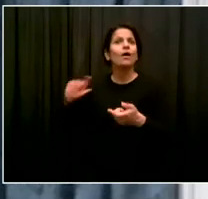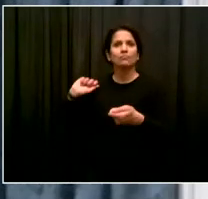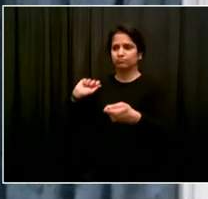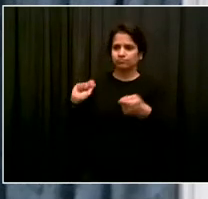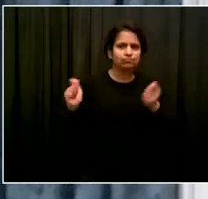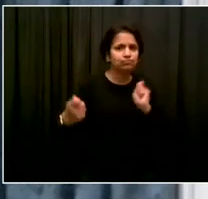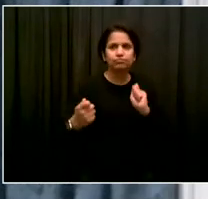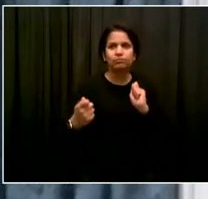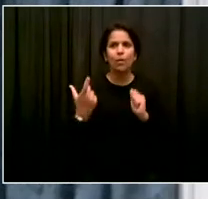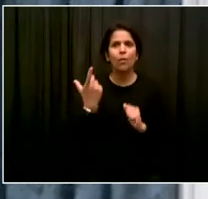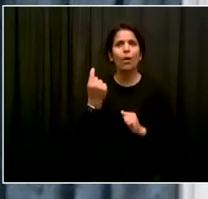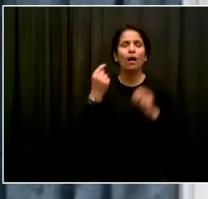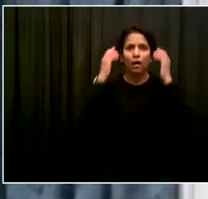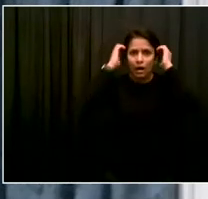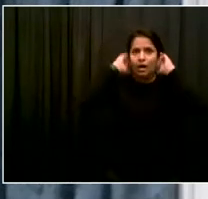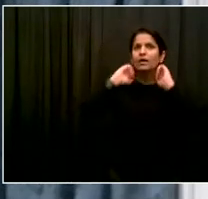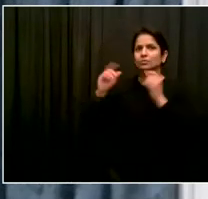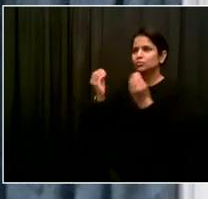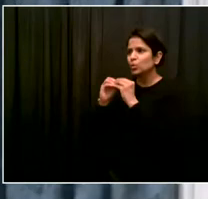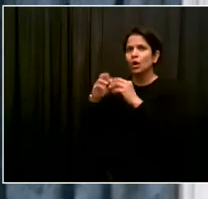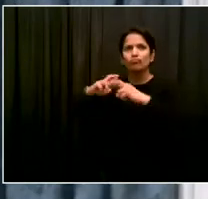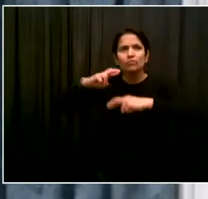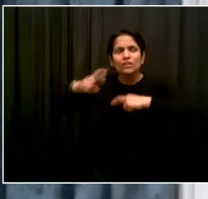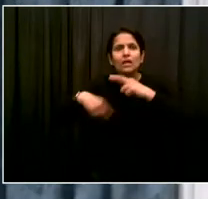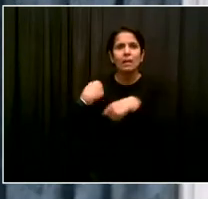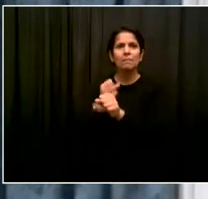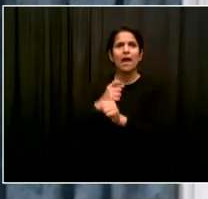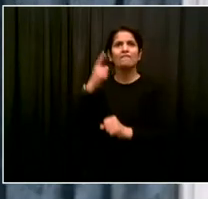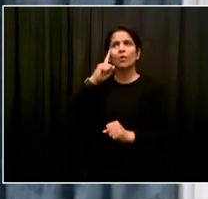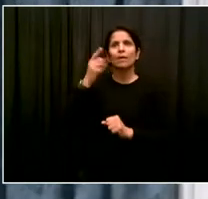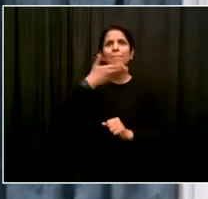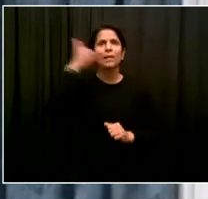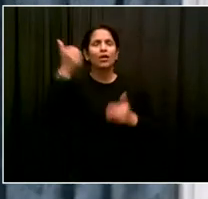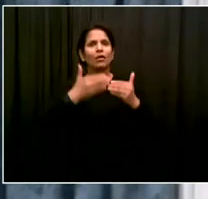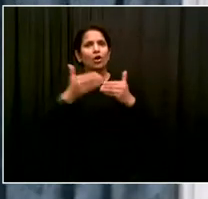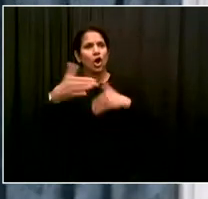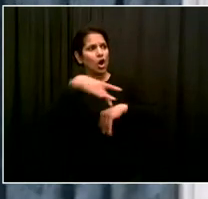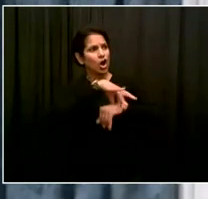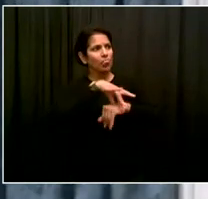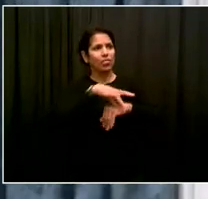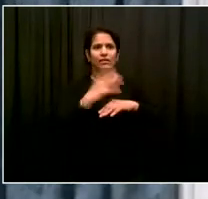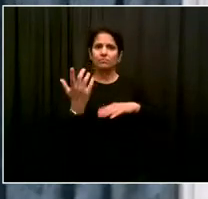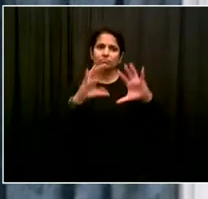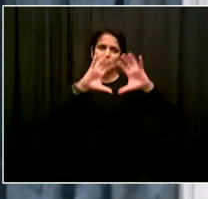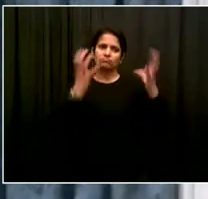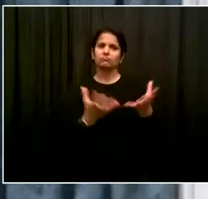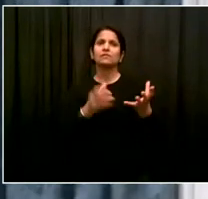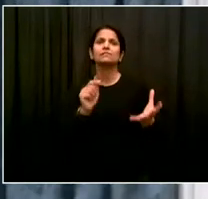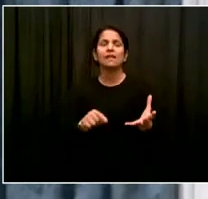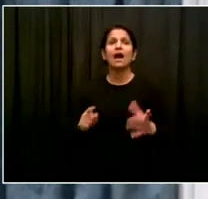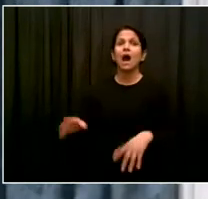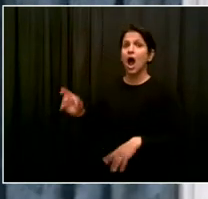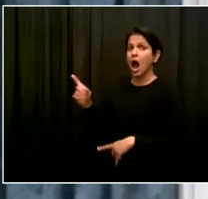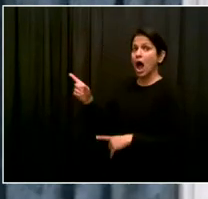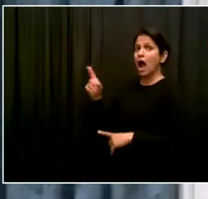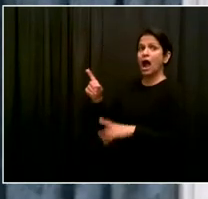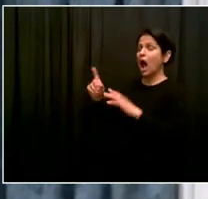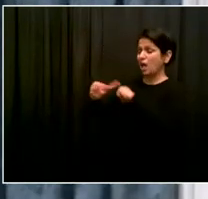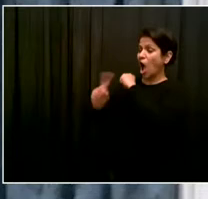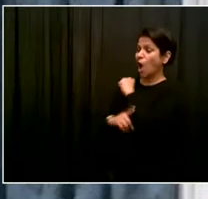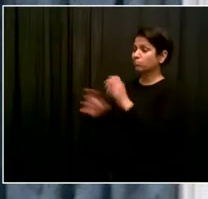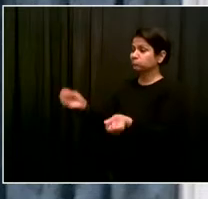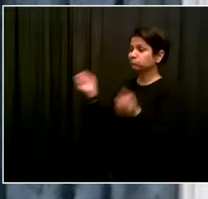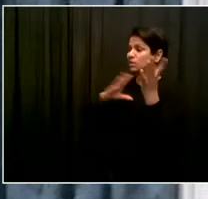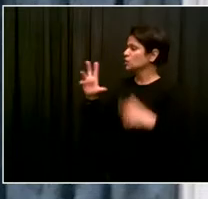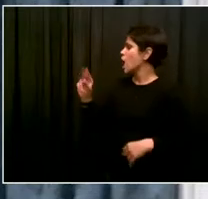the right choices, to make the choices for our future. And these announcements today, these service restorations today, and this expansion of some of our community